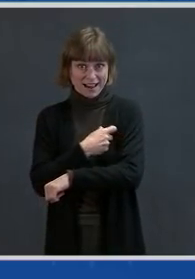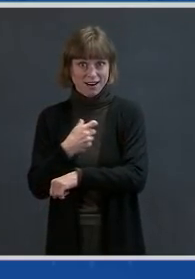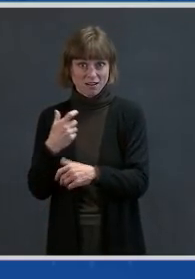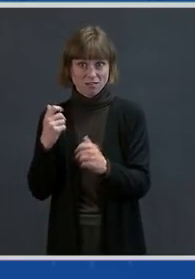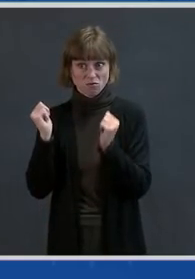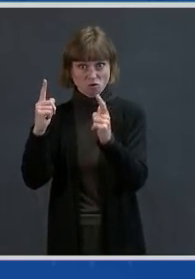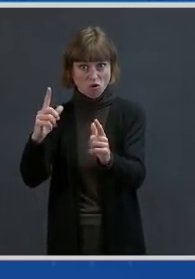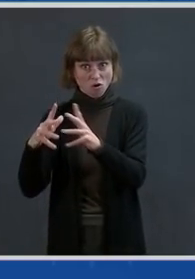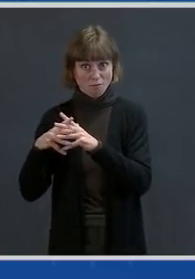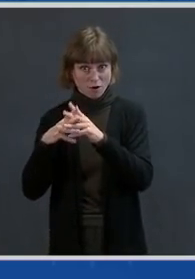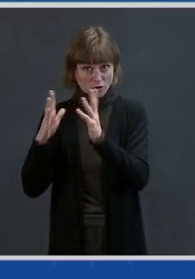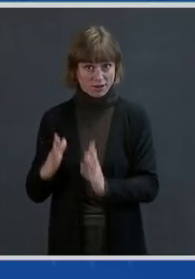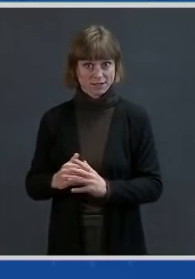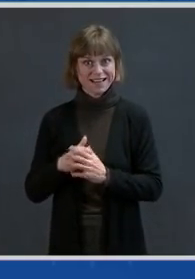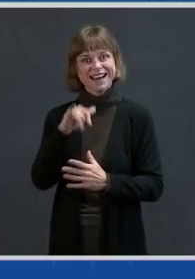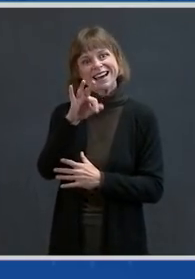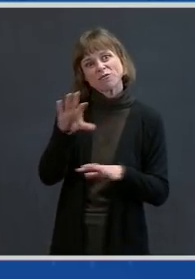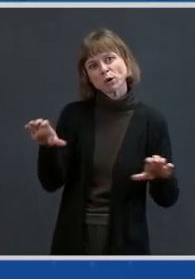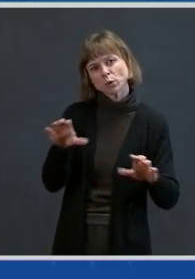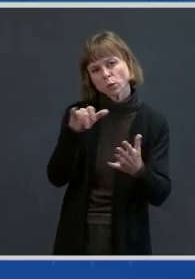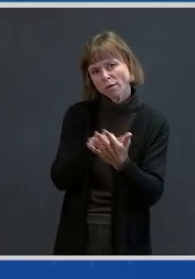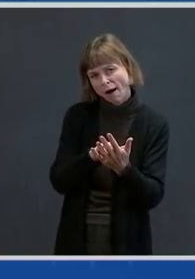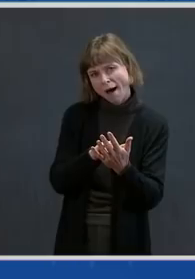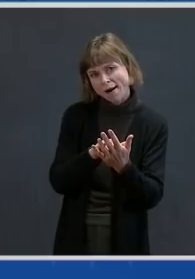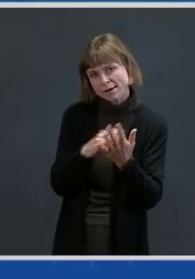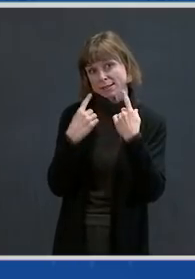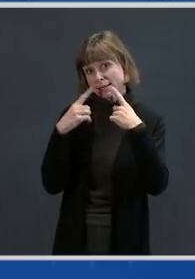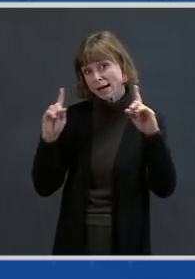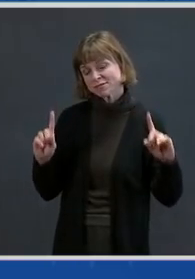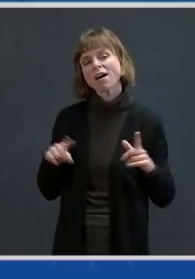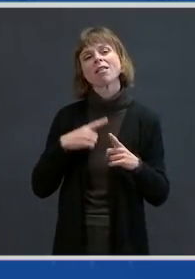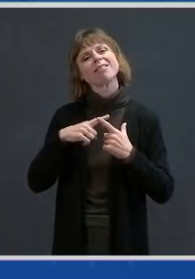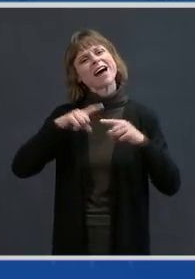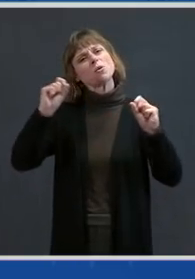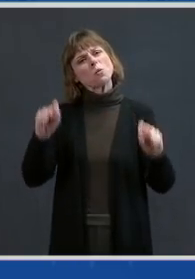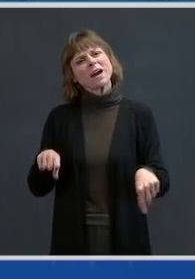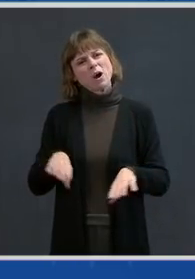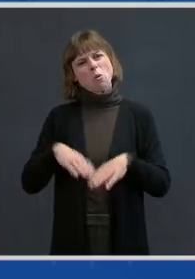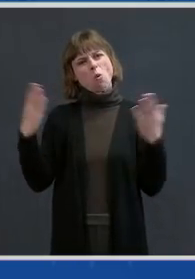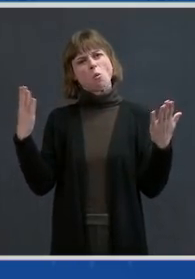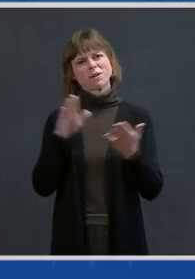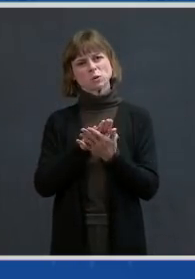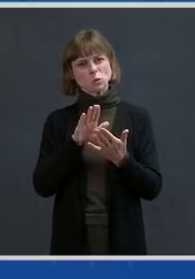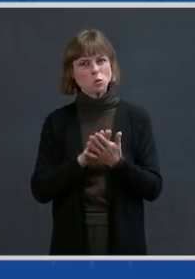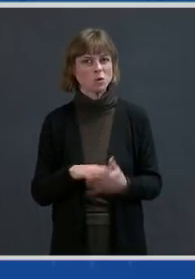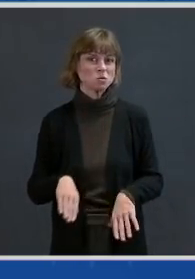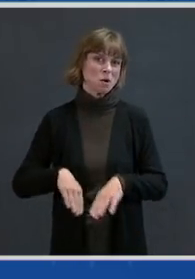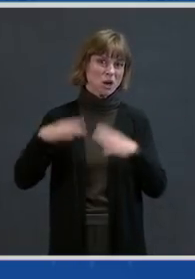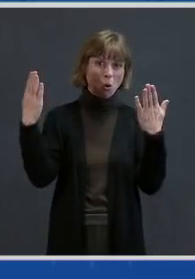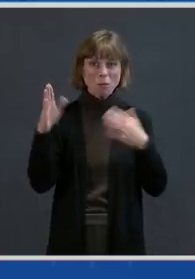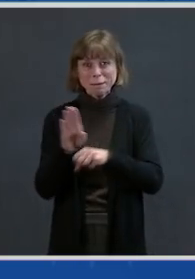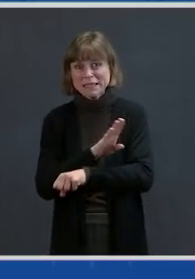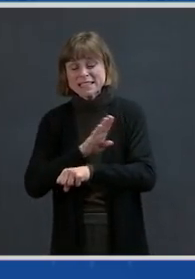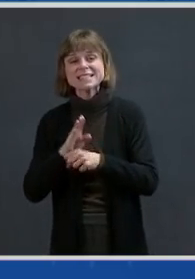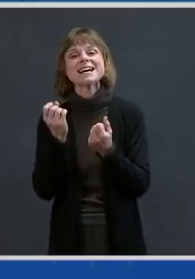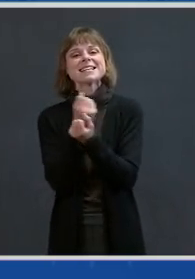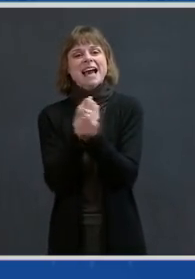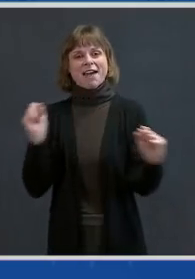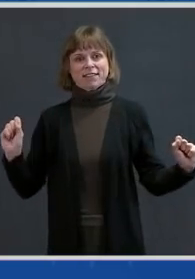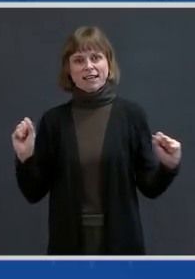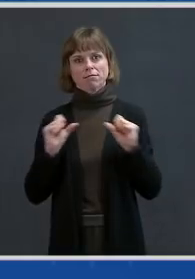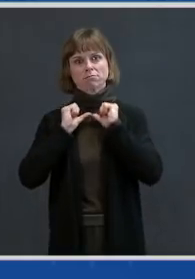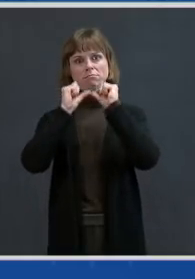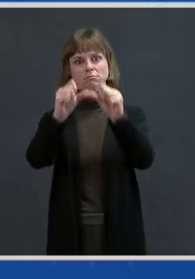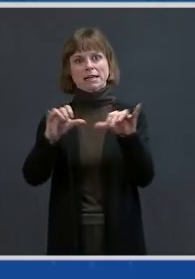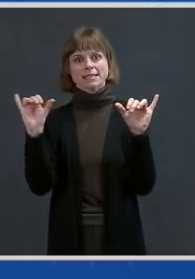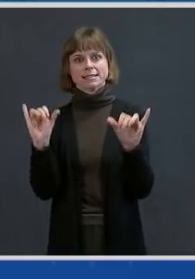and if we do that successfully, we will be able to open schools and businesses safely and keep them open.